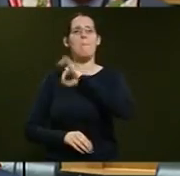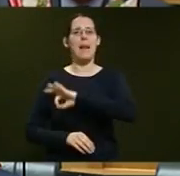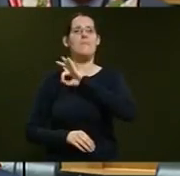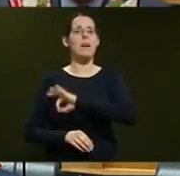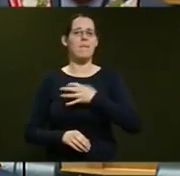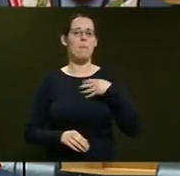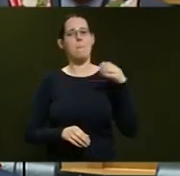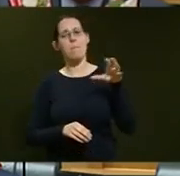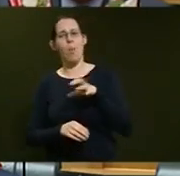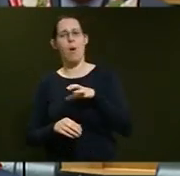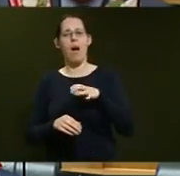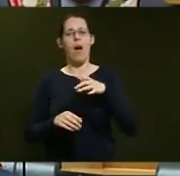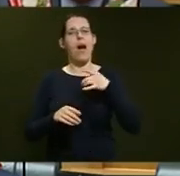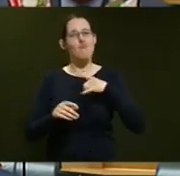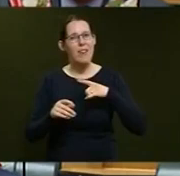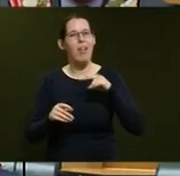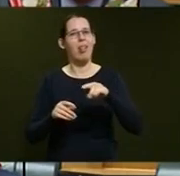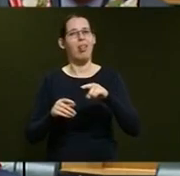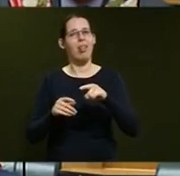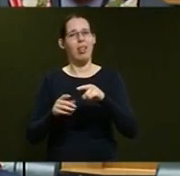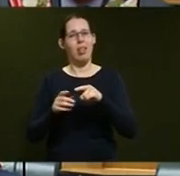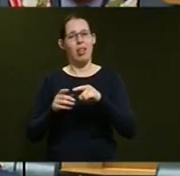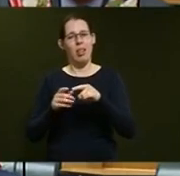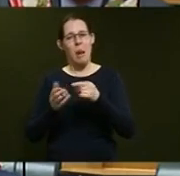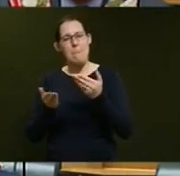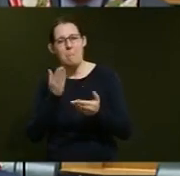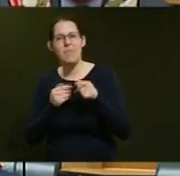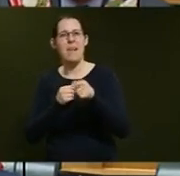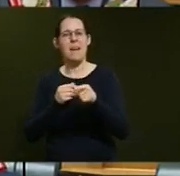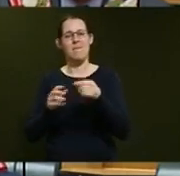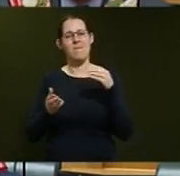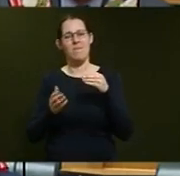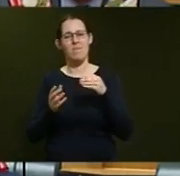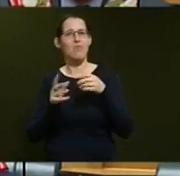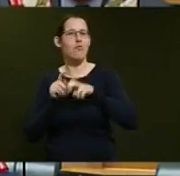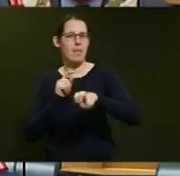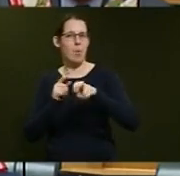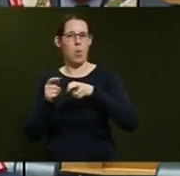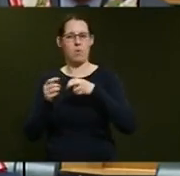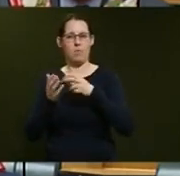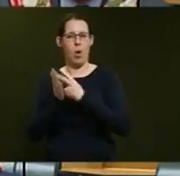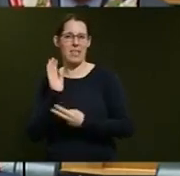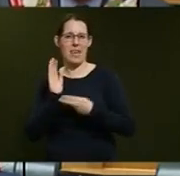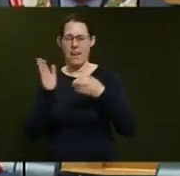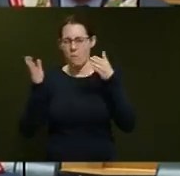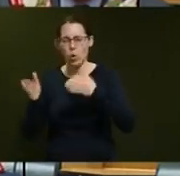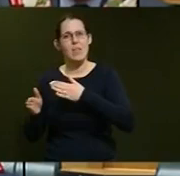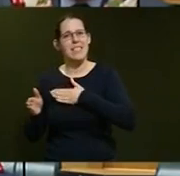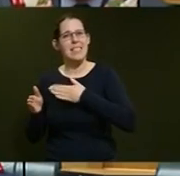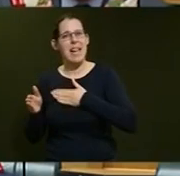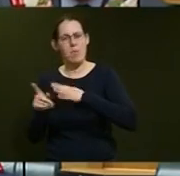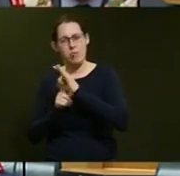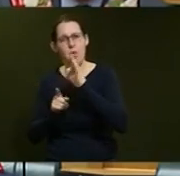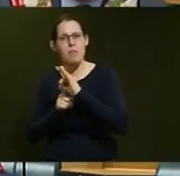measured transport policy that invests in safety improvements, passing lanes, median barriers,